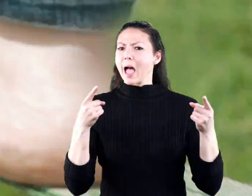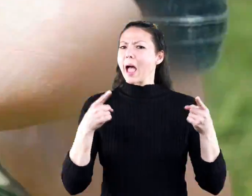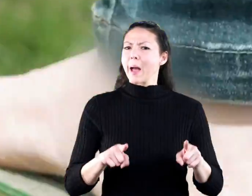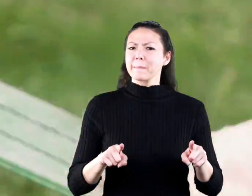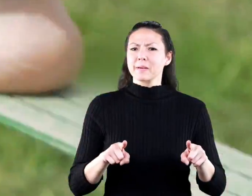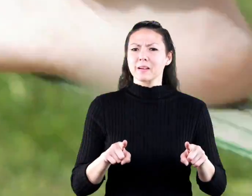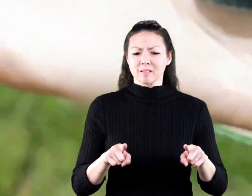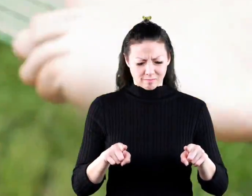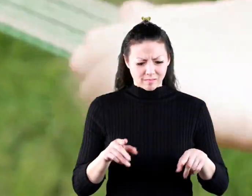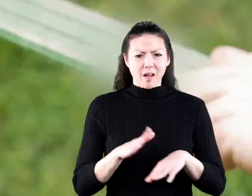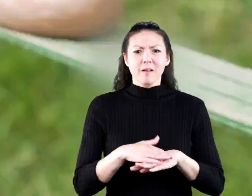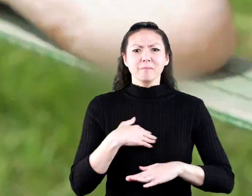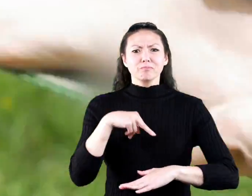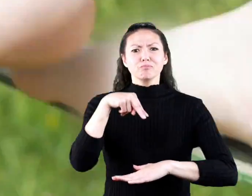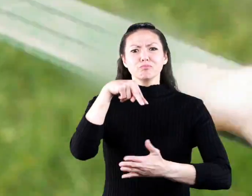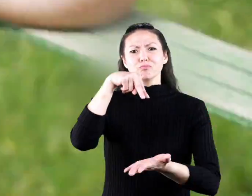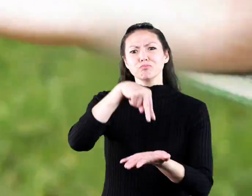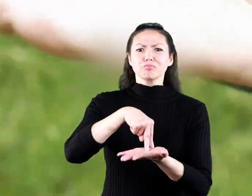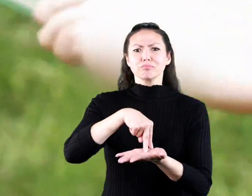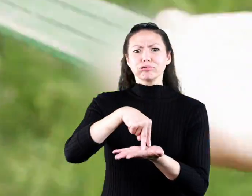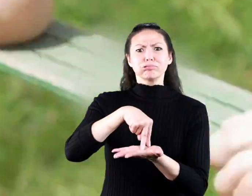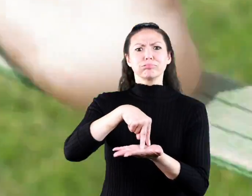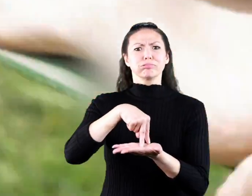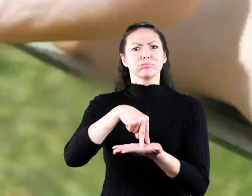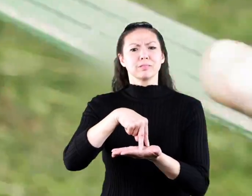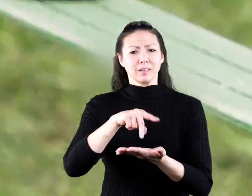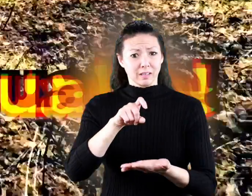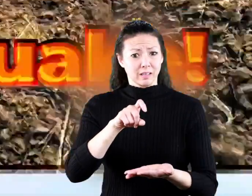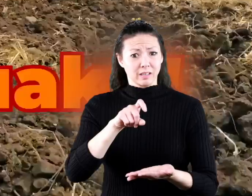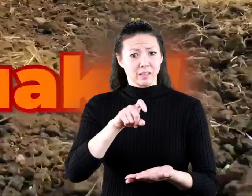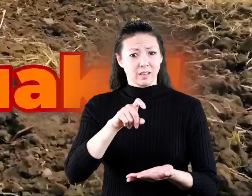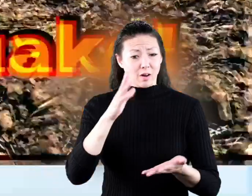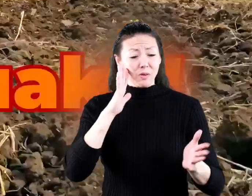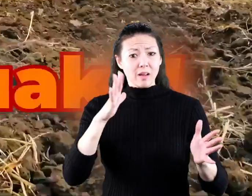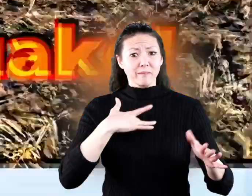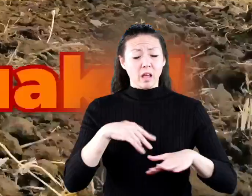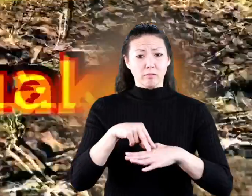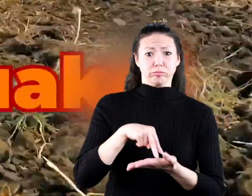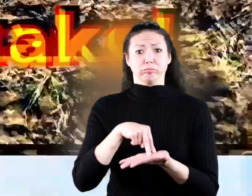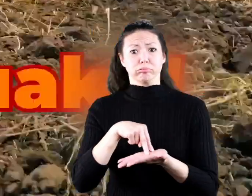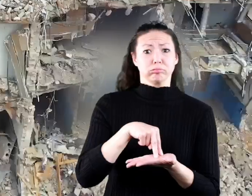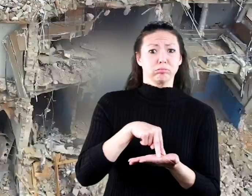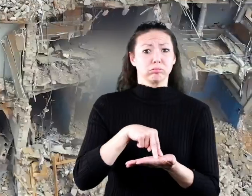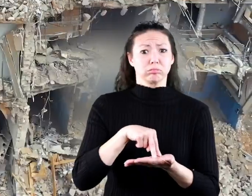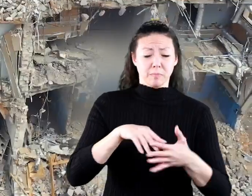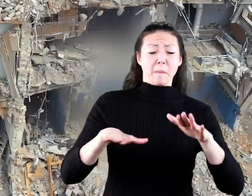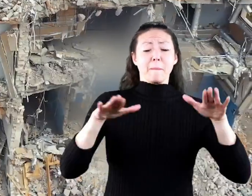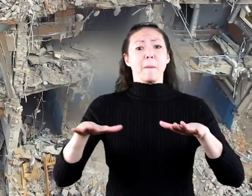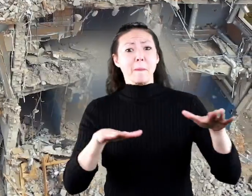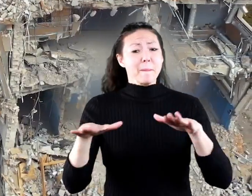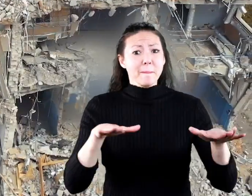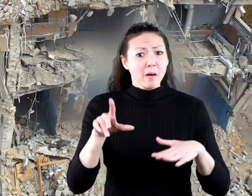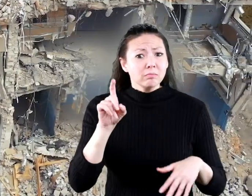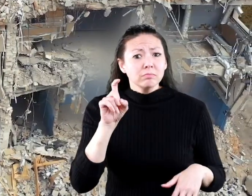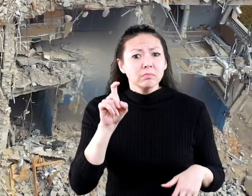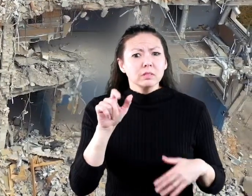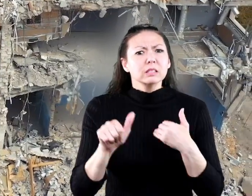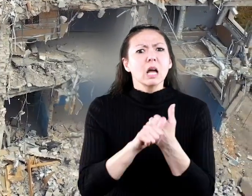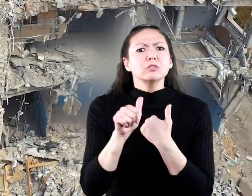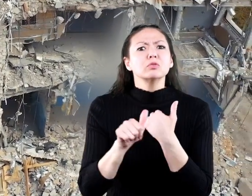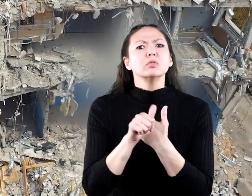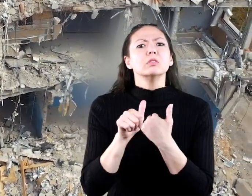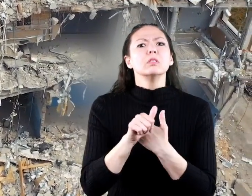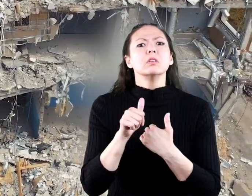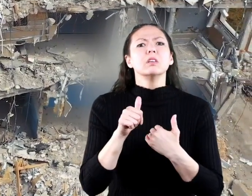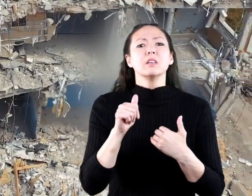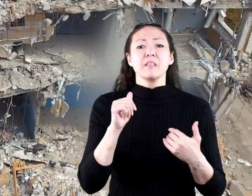occur when the earth beneath our feet moves or shifts a lot really quickly and all of a sudden but earthquakes like that the